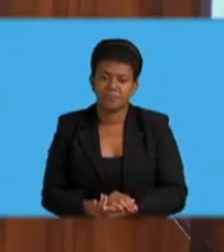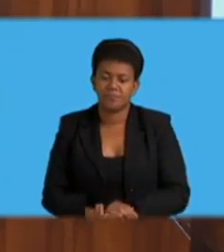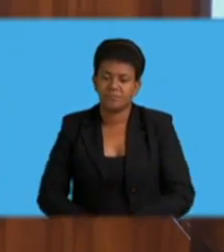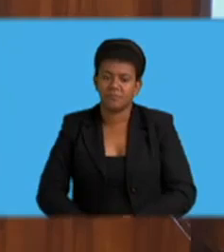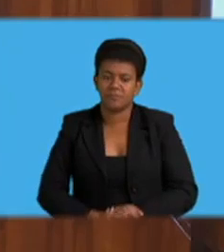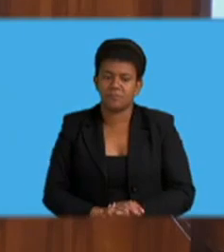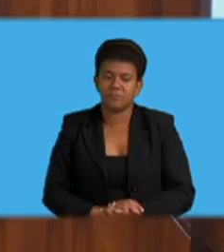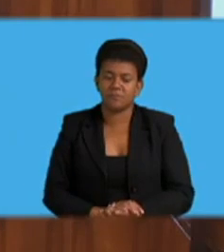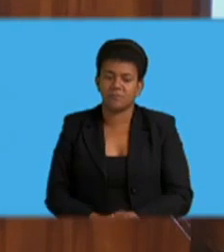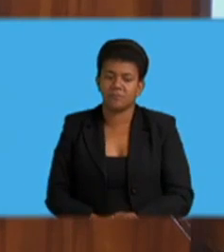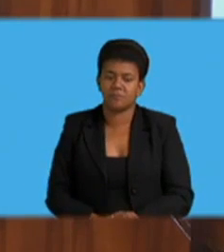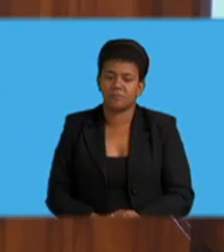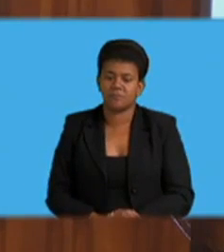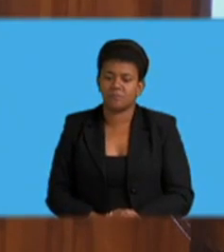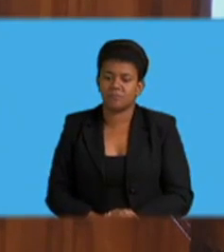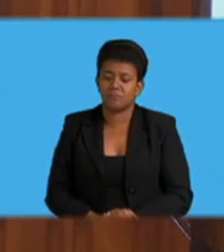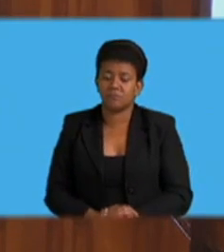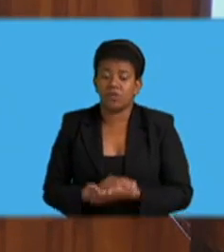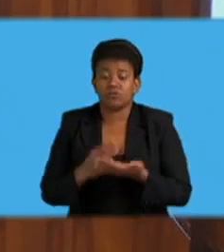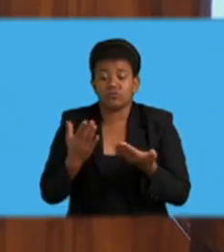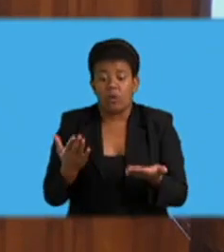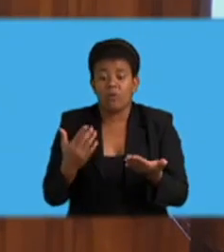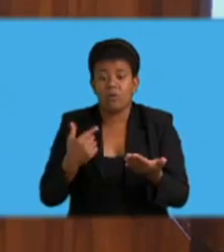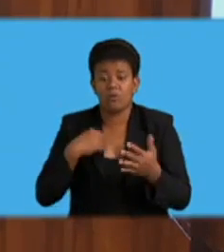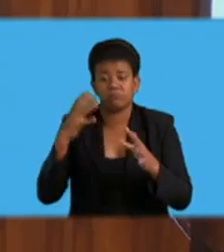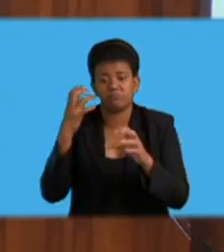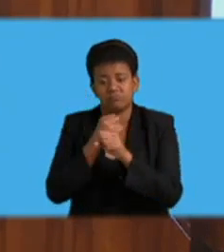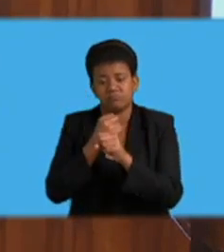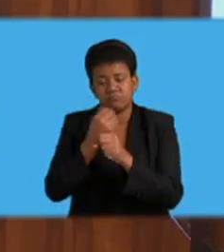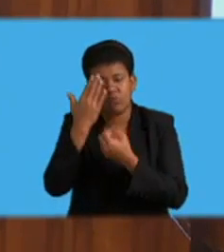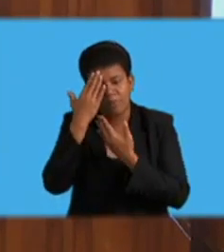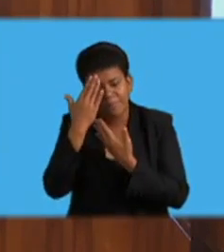Just in closing, Honorable Deputy Speaker,